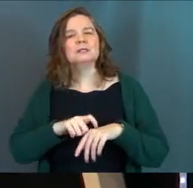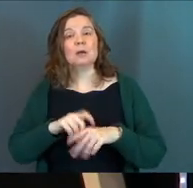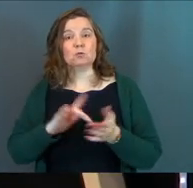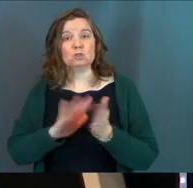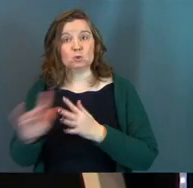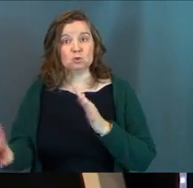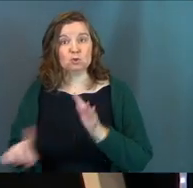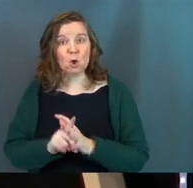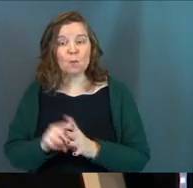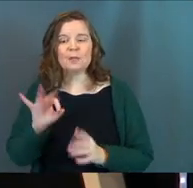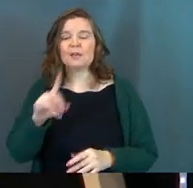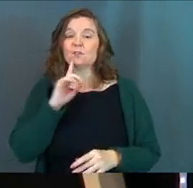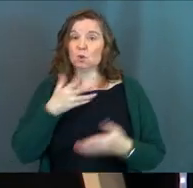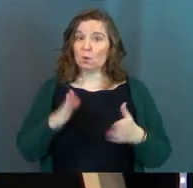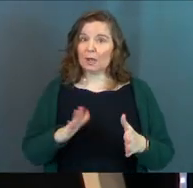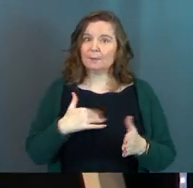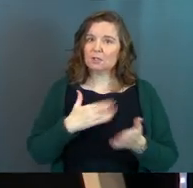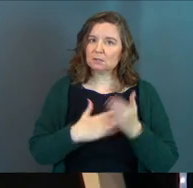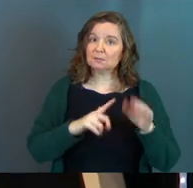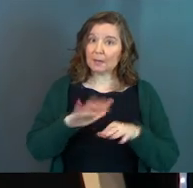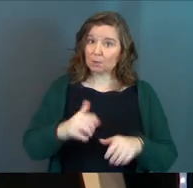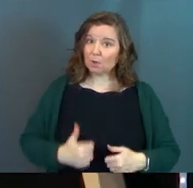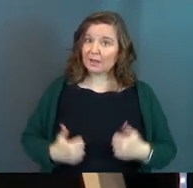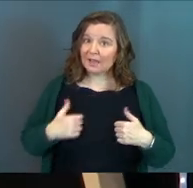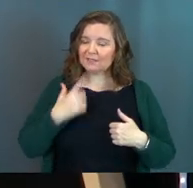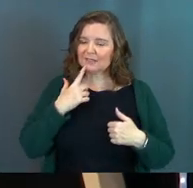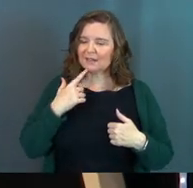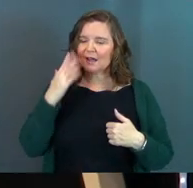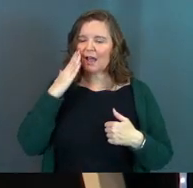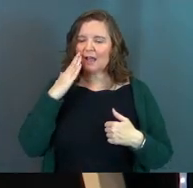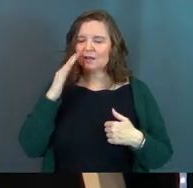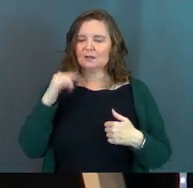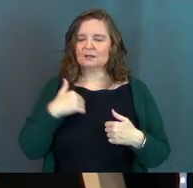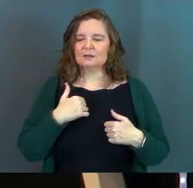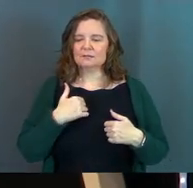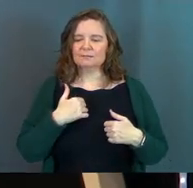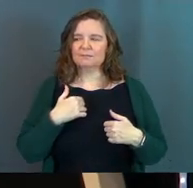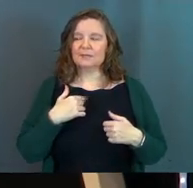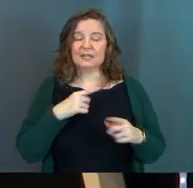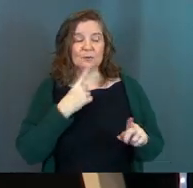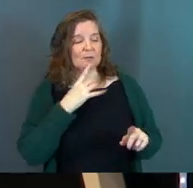would Jesus show up if you let him at certain points in your life and say, I know just how that feels?